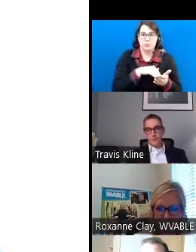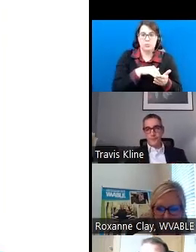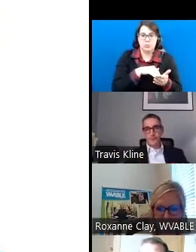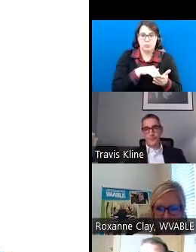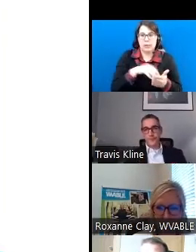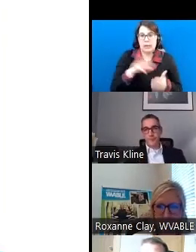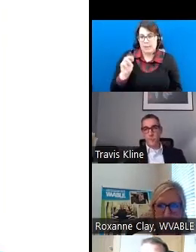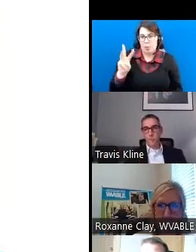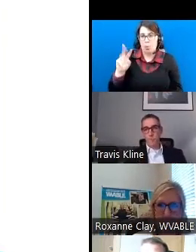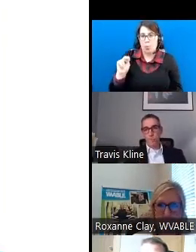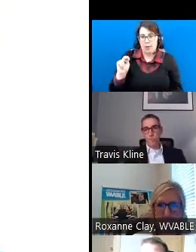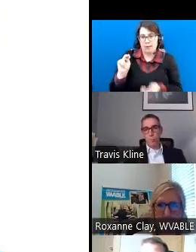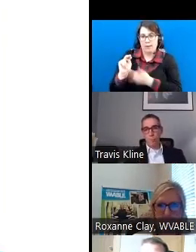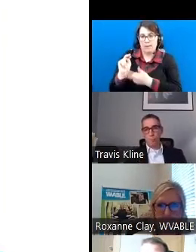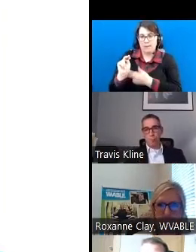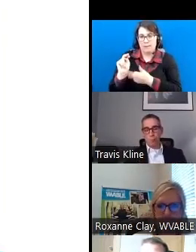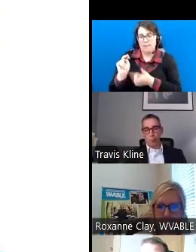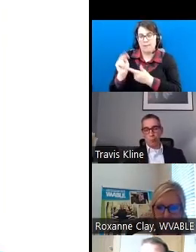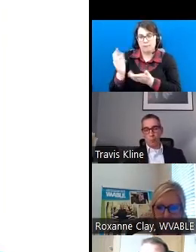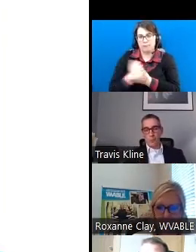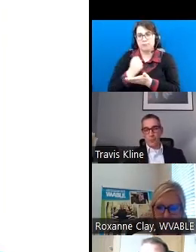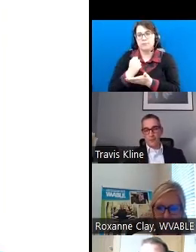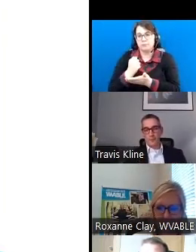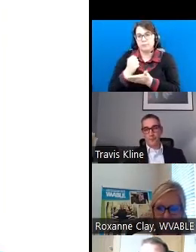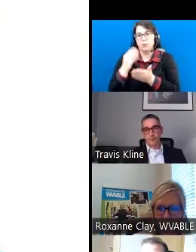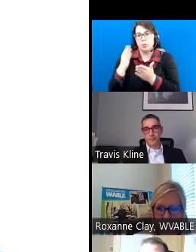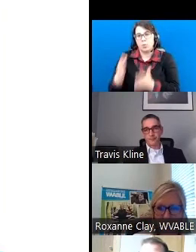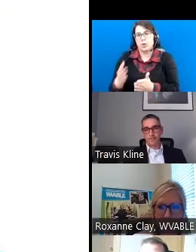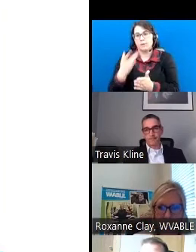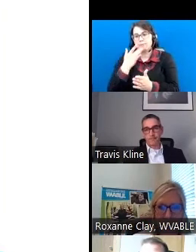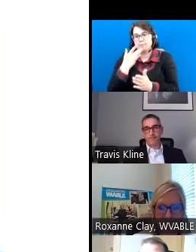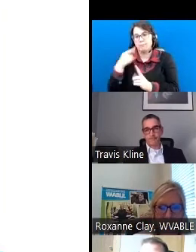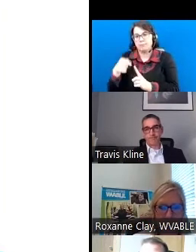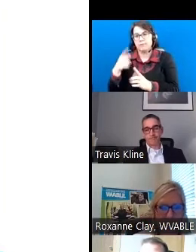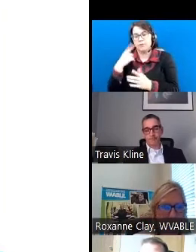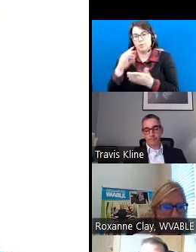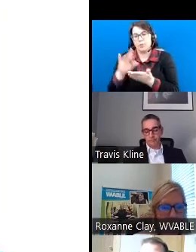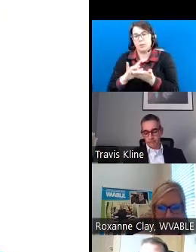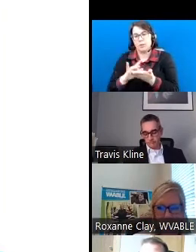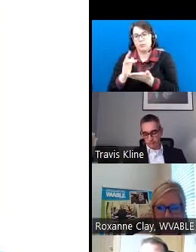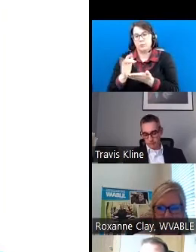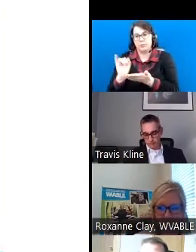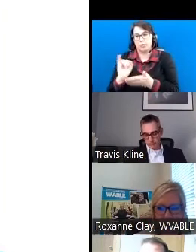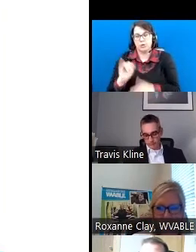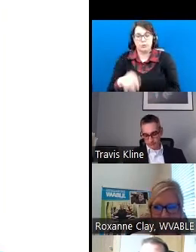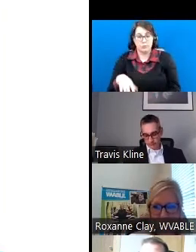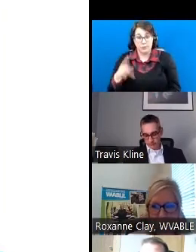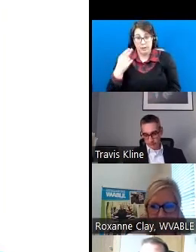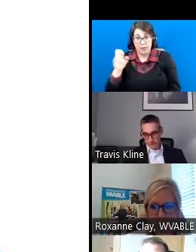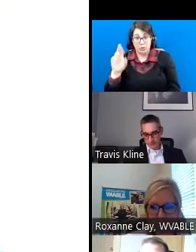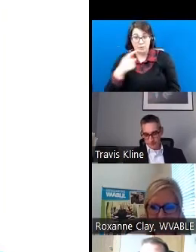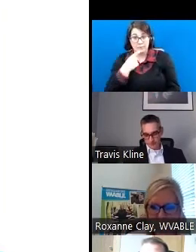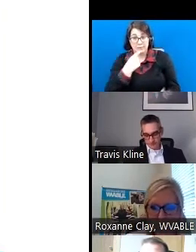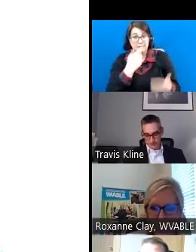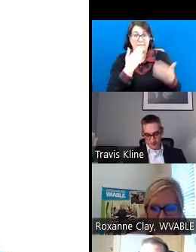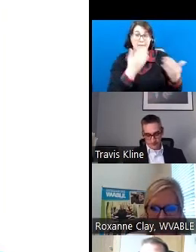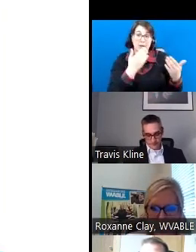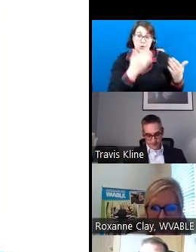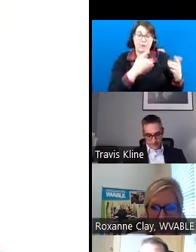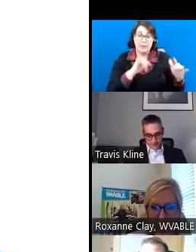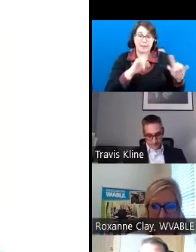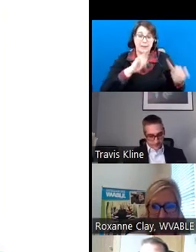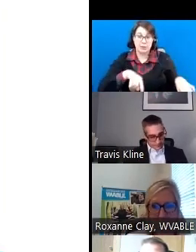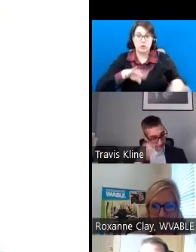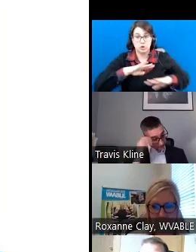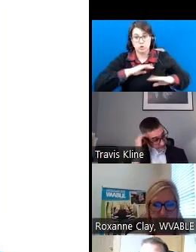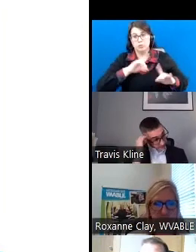MWIN is definitely the way to go to get medical insurance. Okay, great. And Hunter says, thank you so much. That answered my